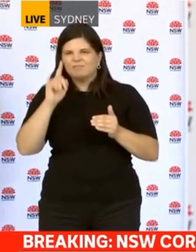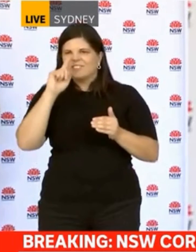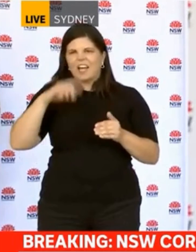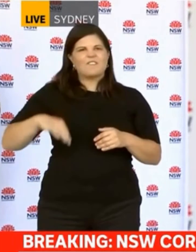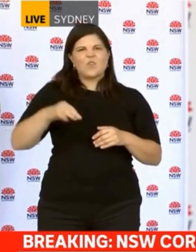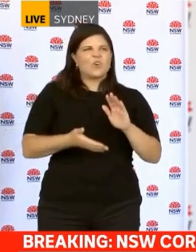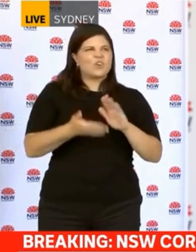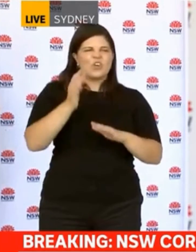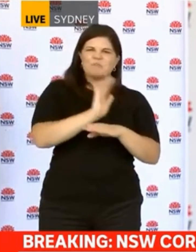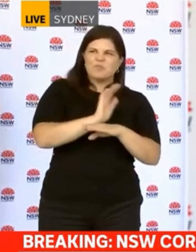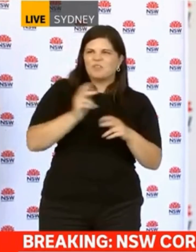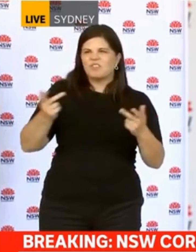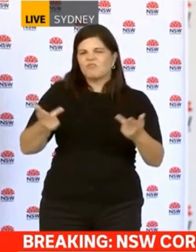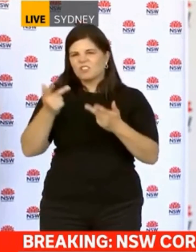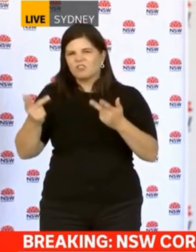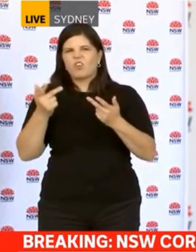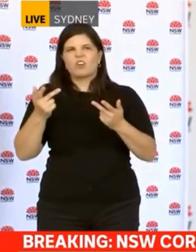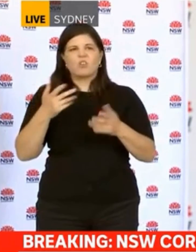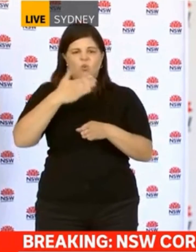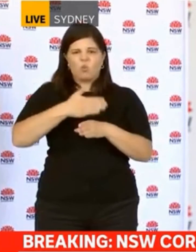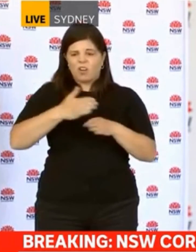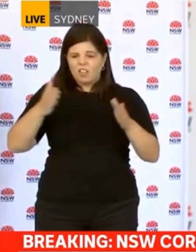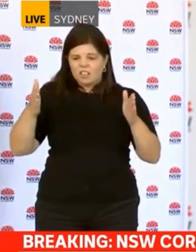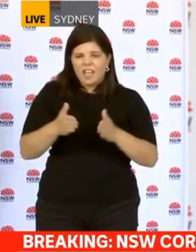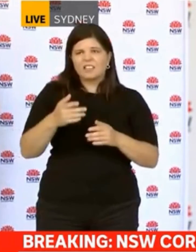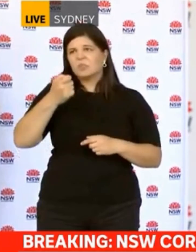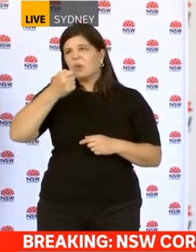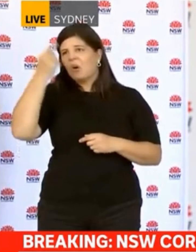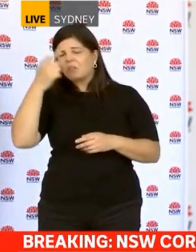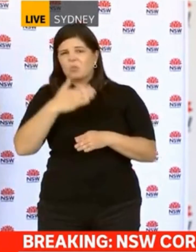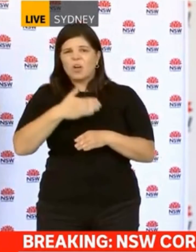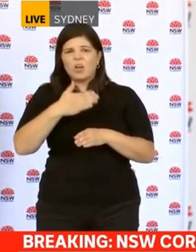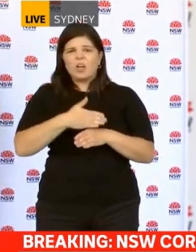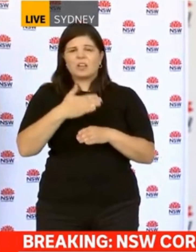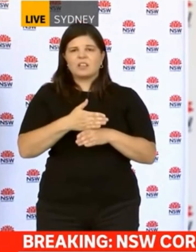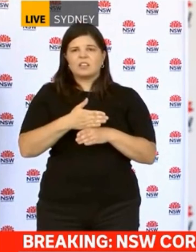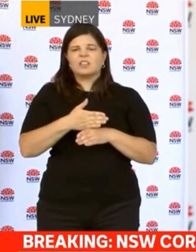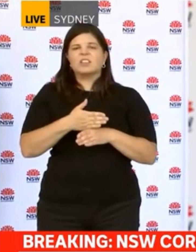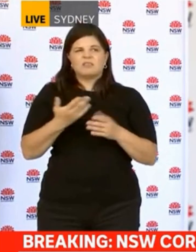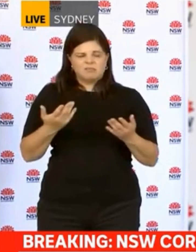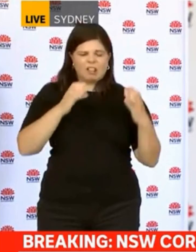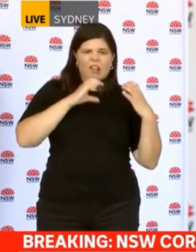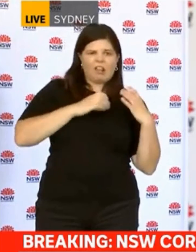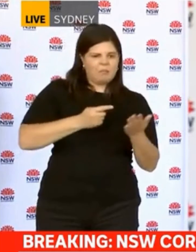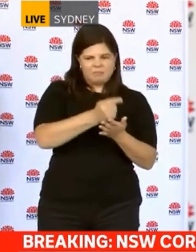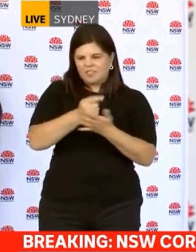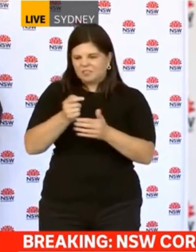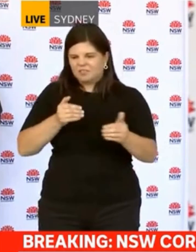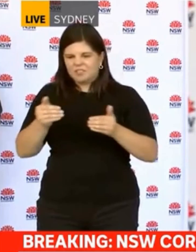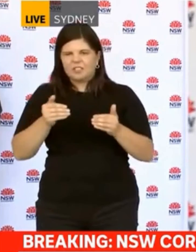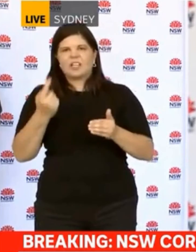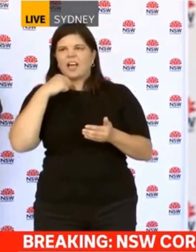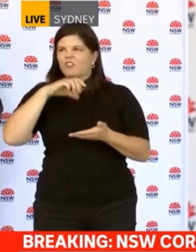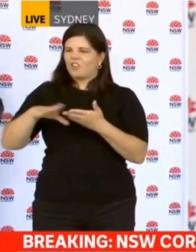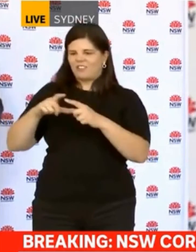Let's remember a lot of people are working less hours or have been off work and, you know, the household pressure on cost of living is there. So